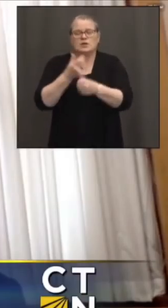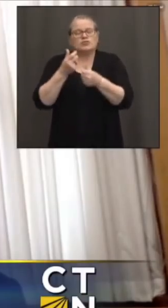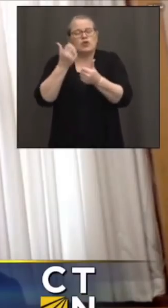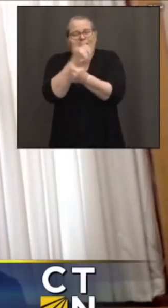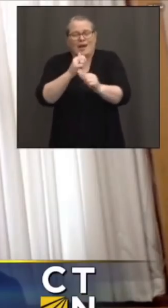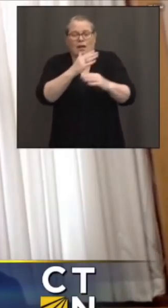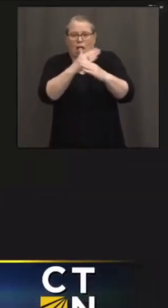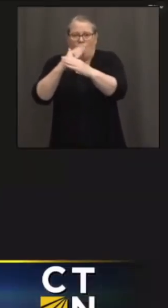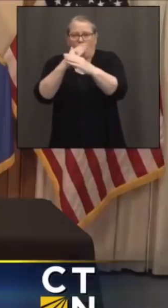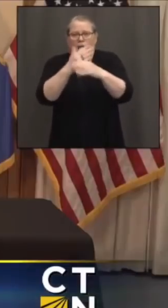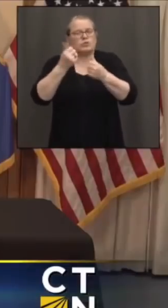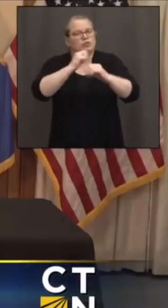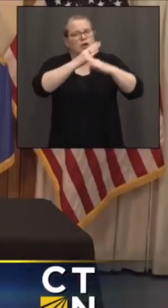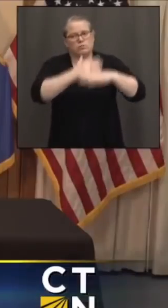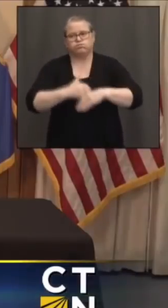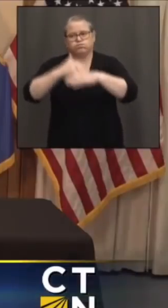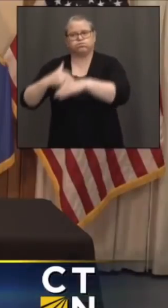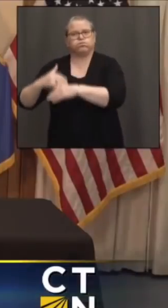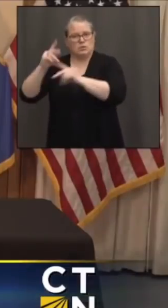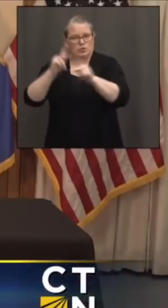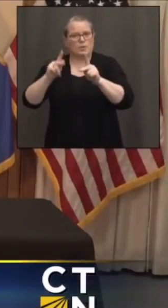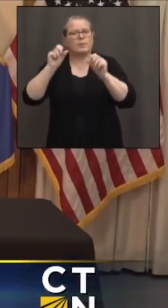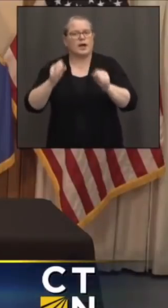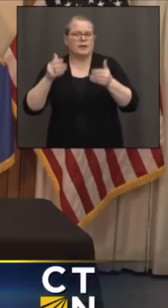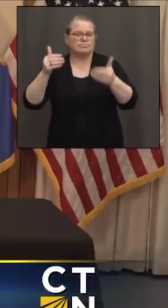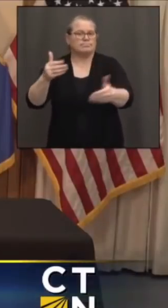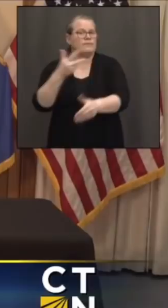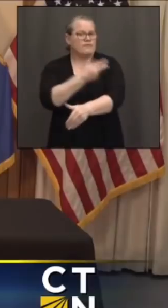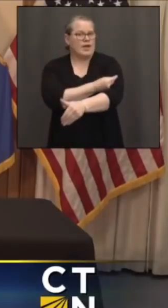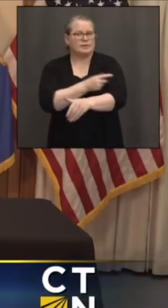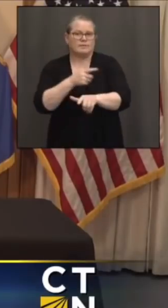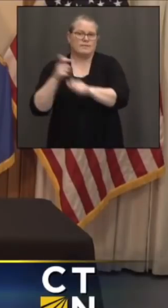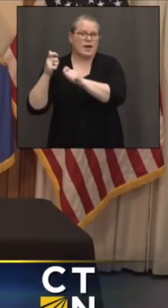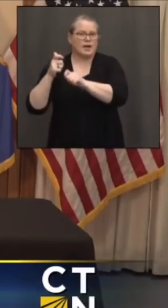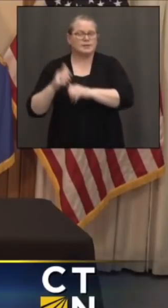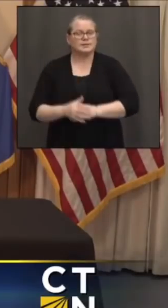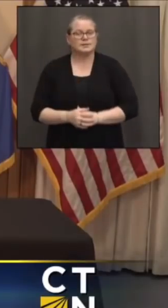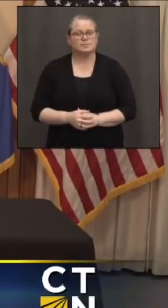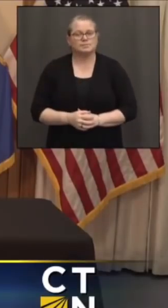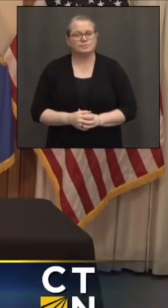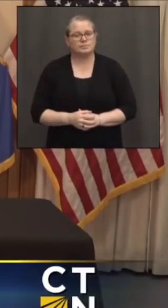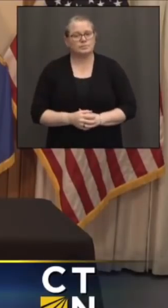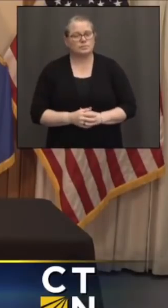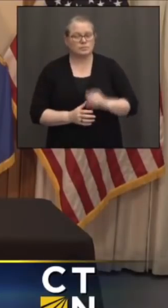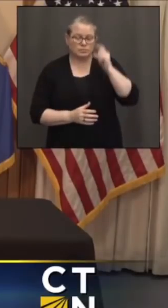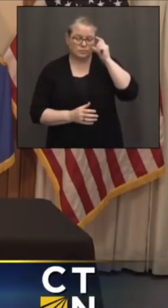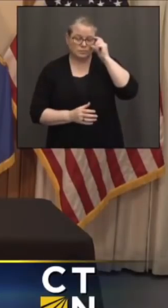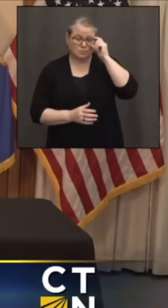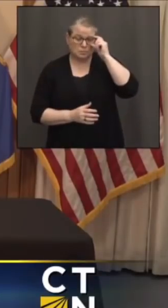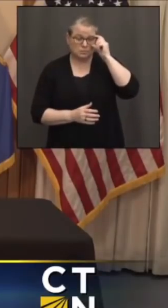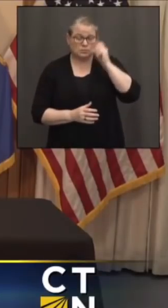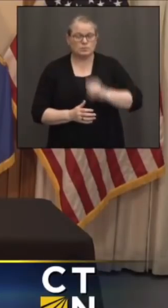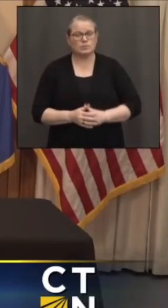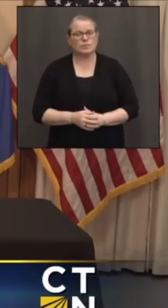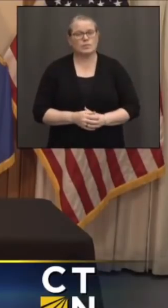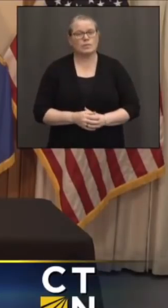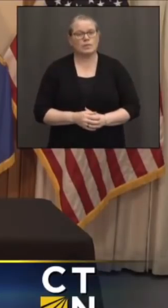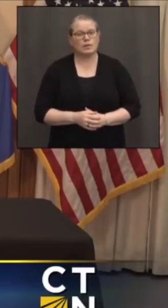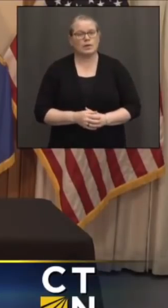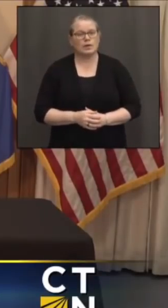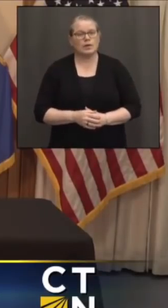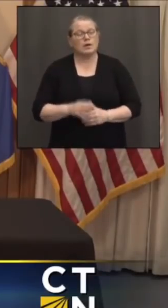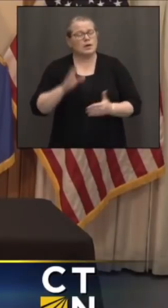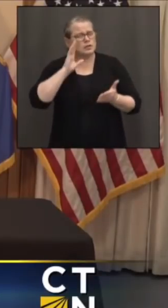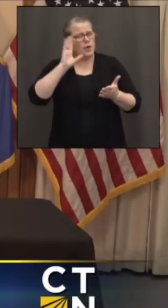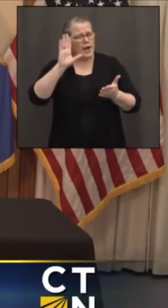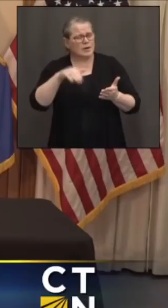quickly as possible. So I know that the SVI targets are not a requirement. There's not really any enforcement behind